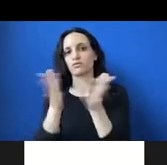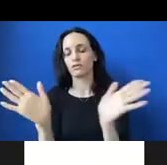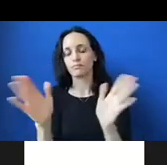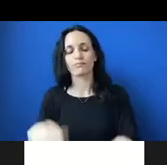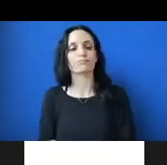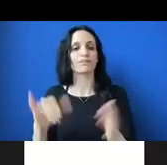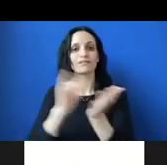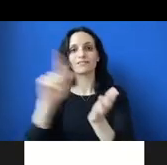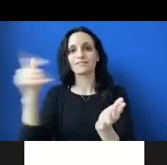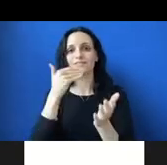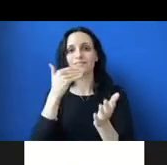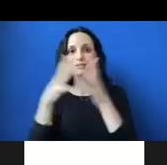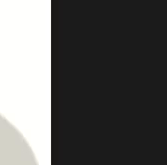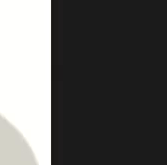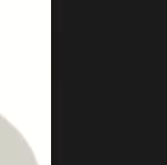much.